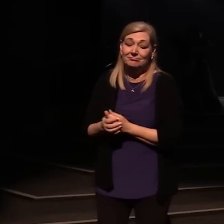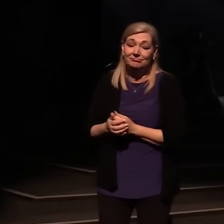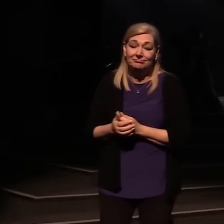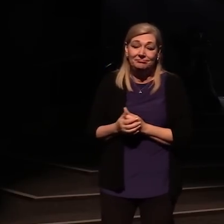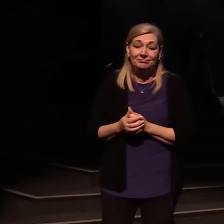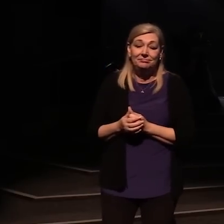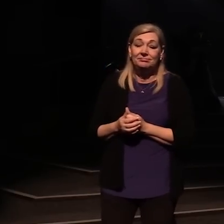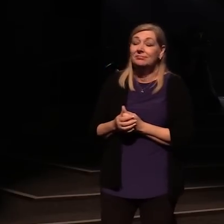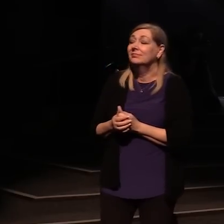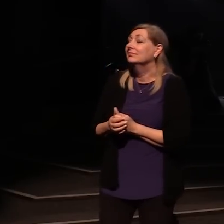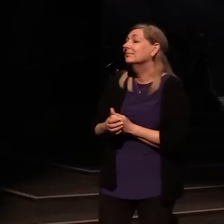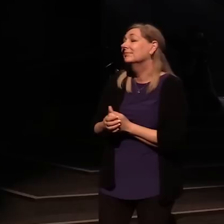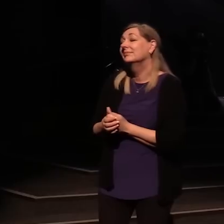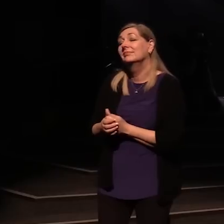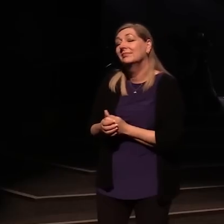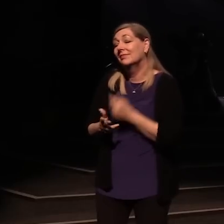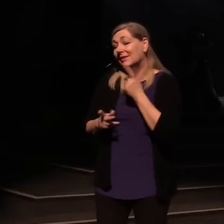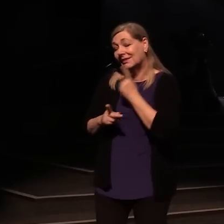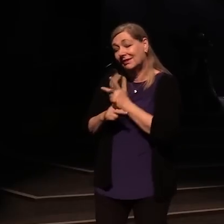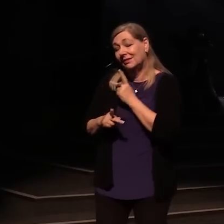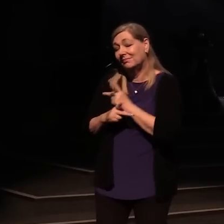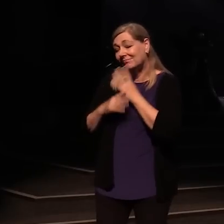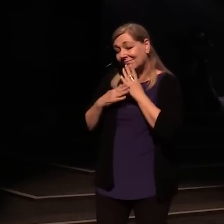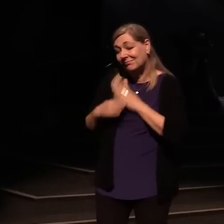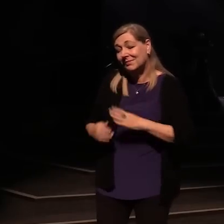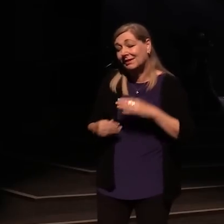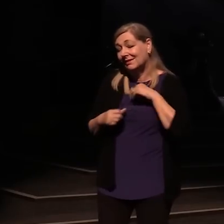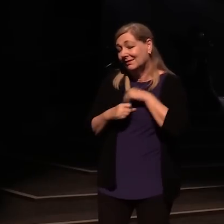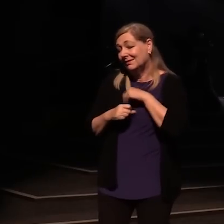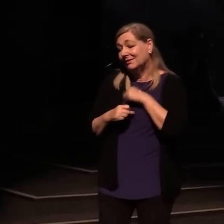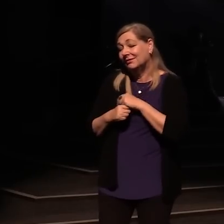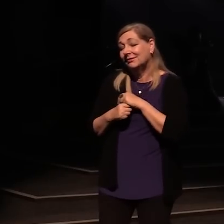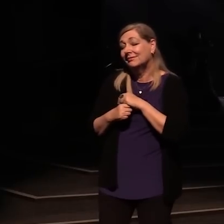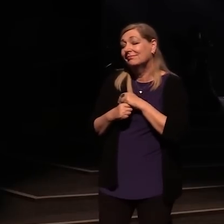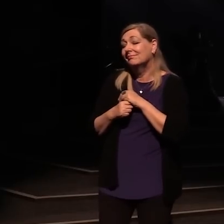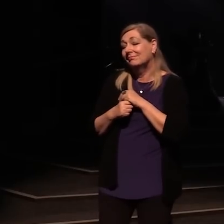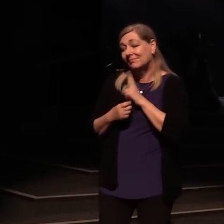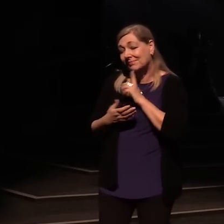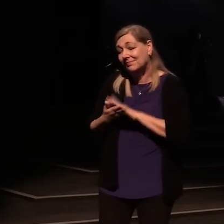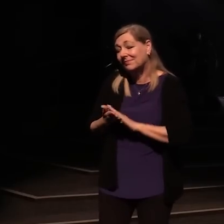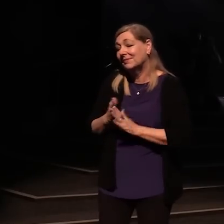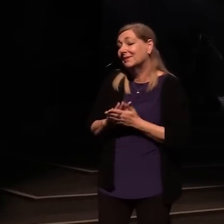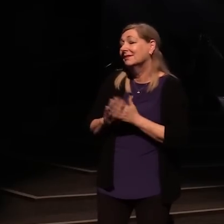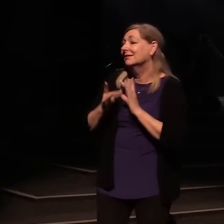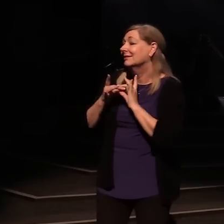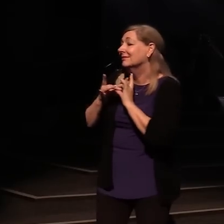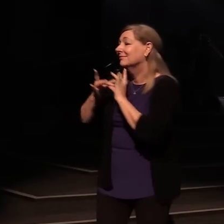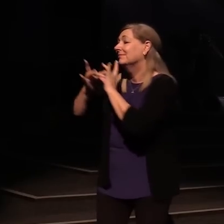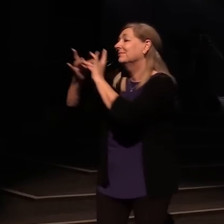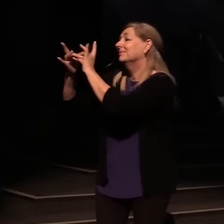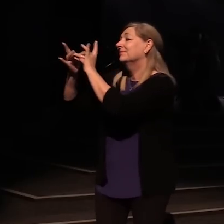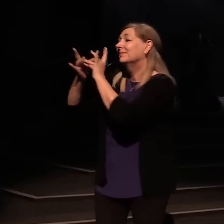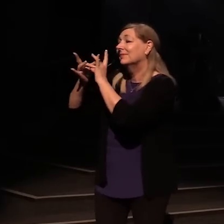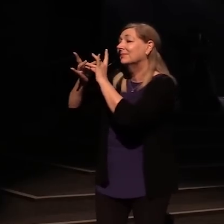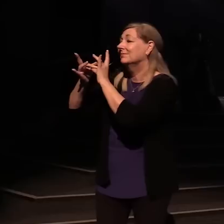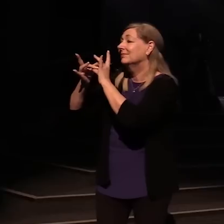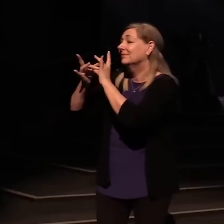Be still, my soul Be still and know